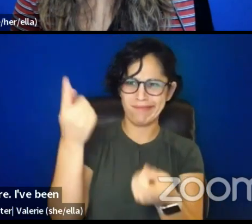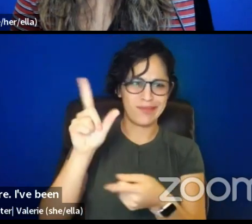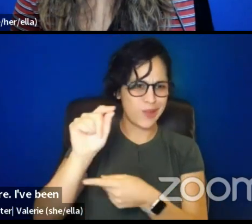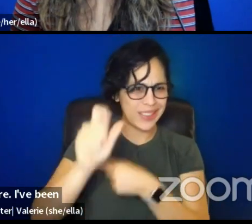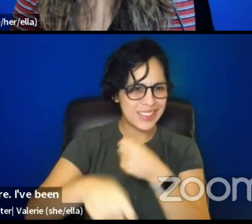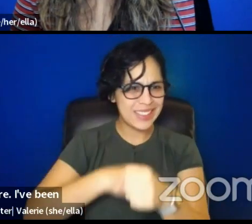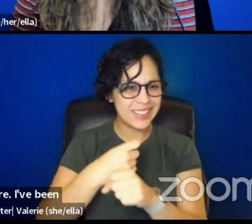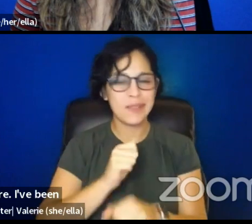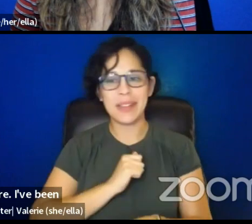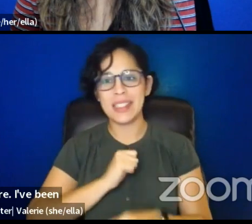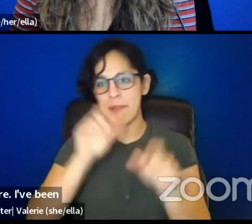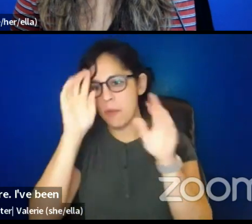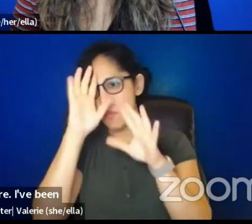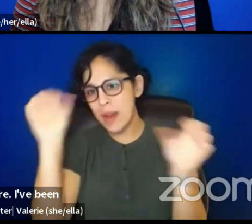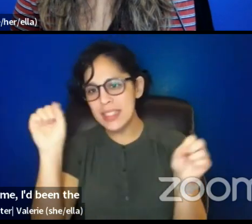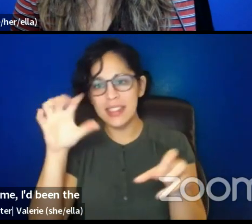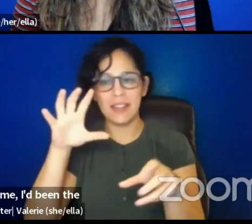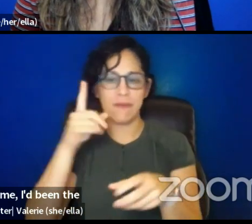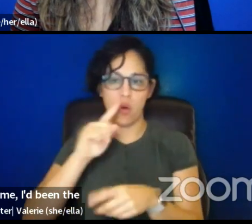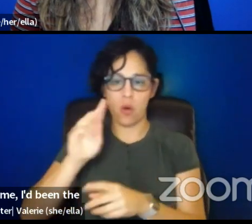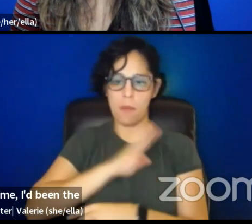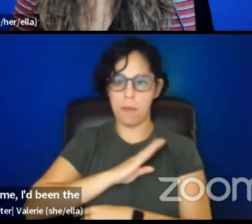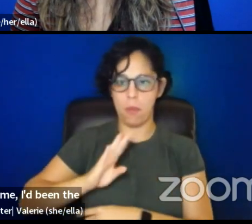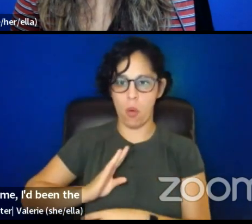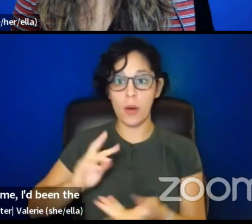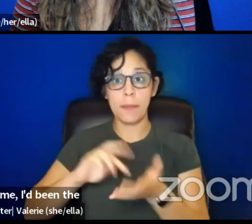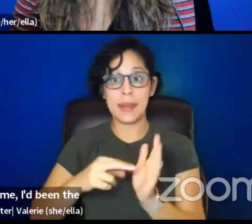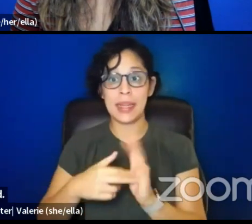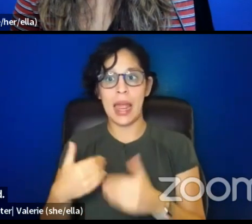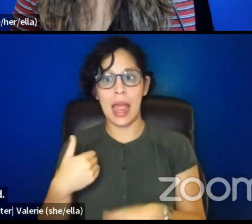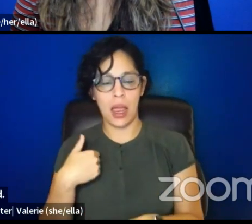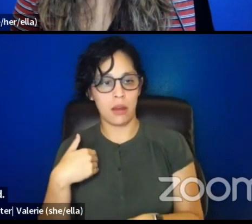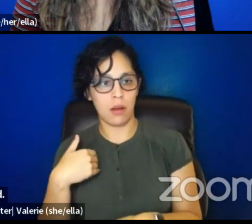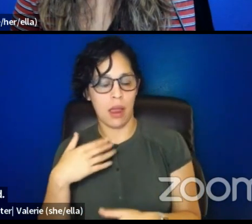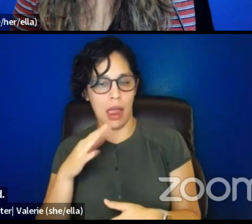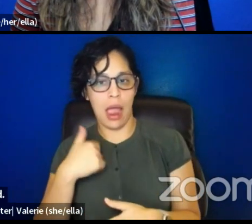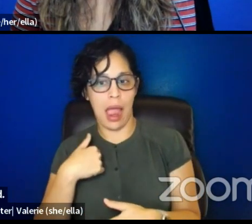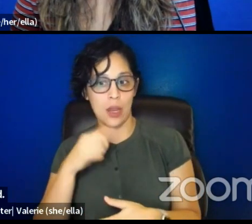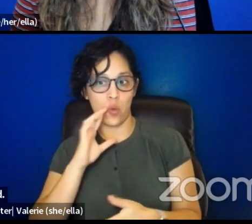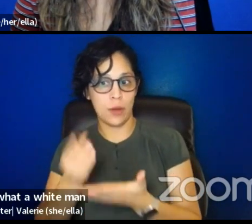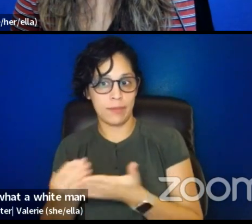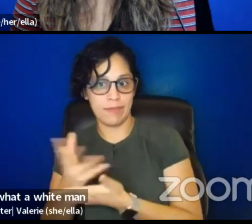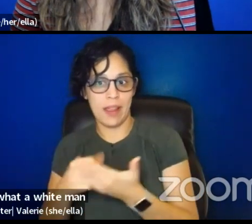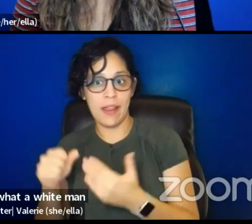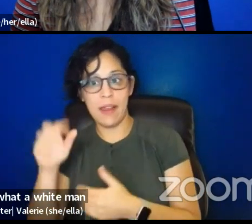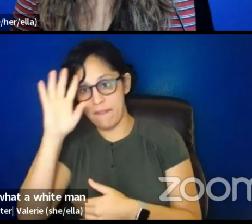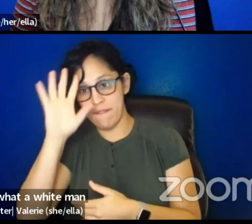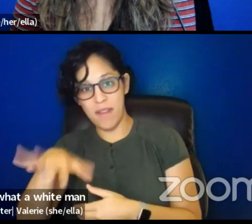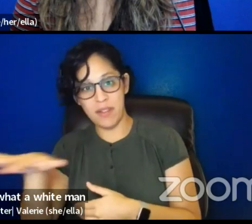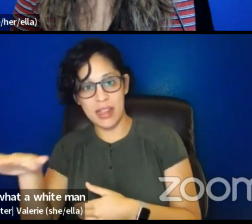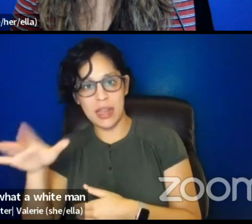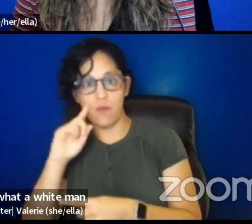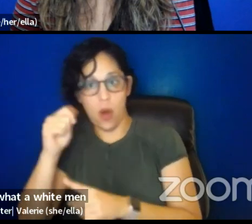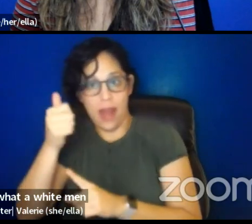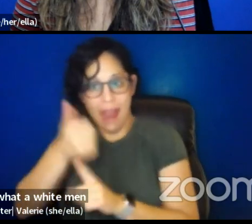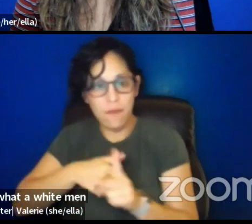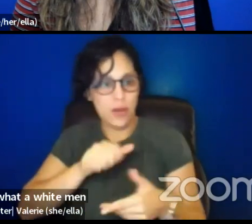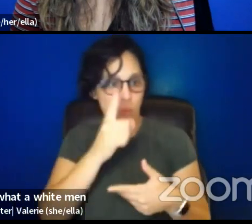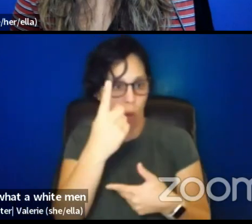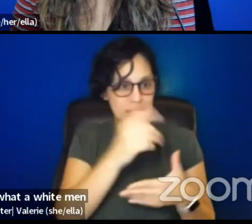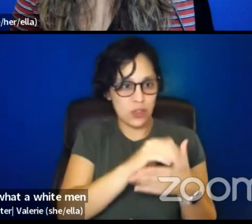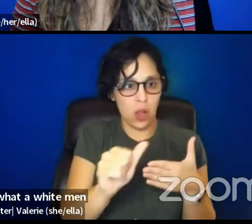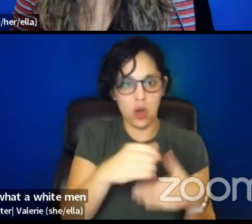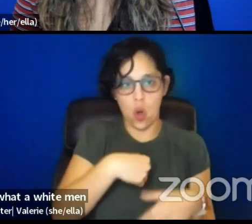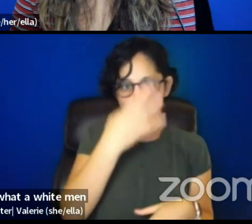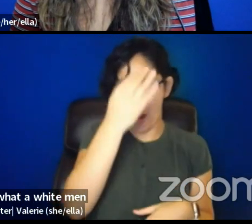of a board. Um, I will make 55 cents on the dollar for what a white man will make for doing exactly the same work. So I basically will have to have